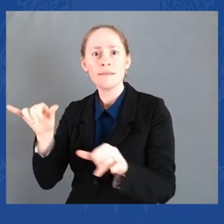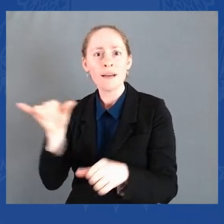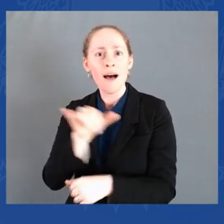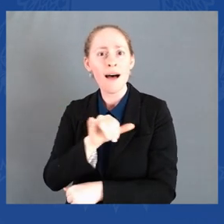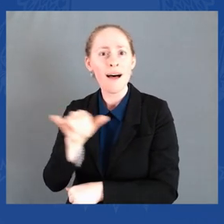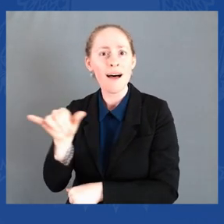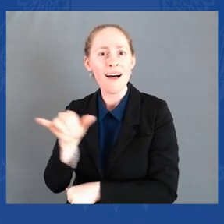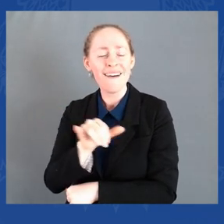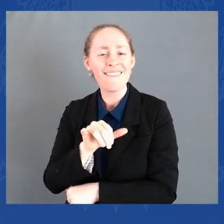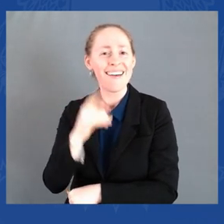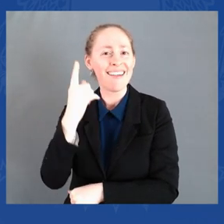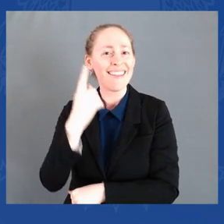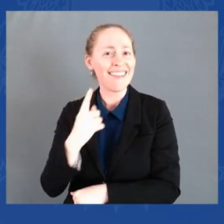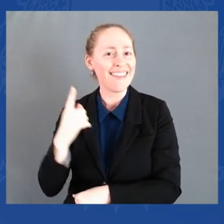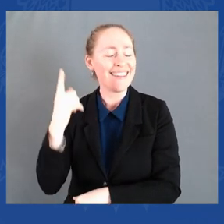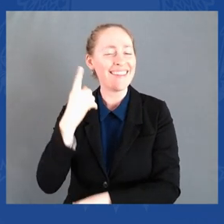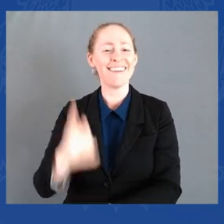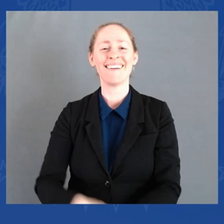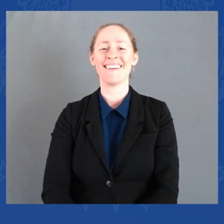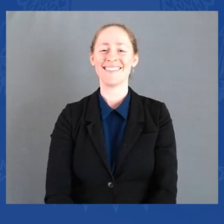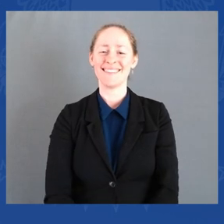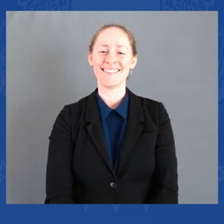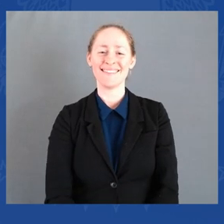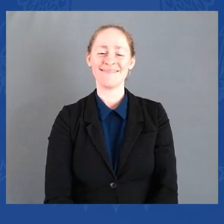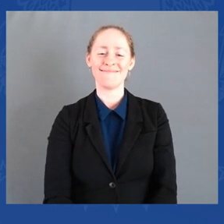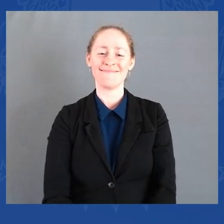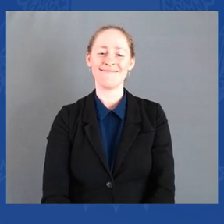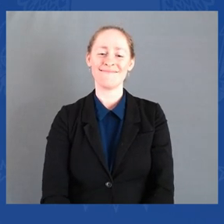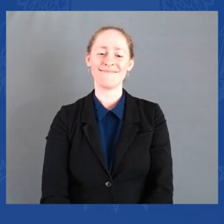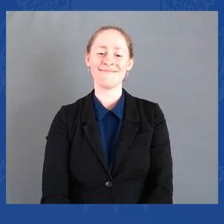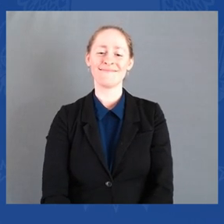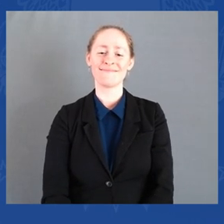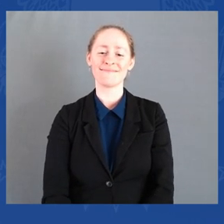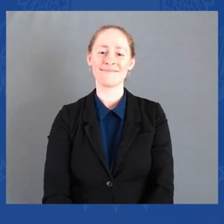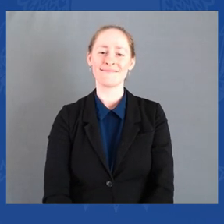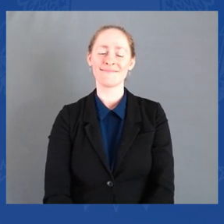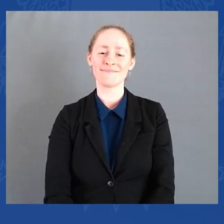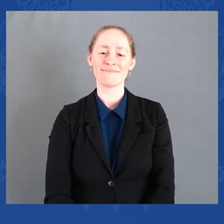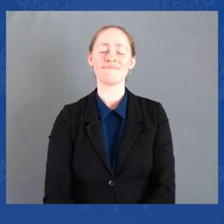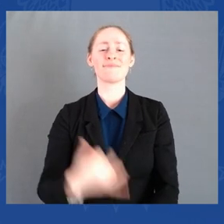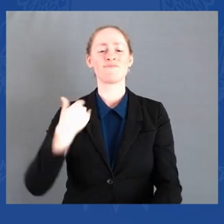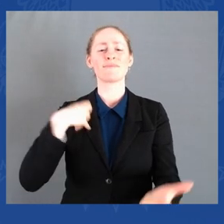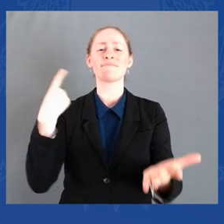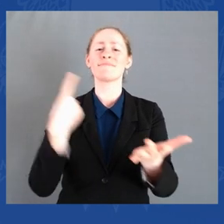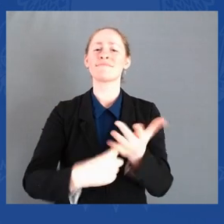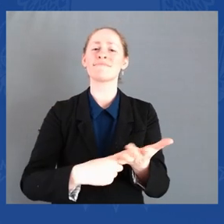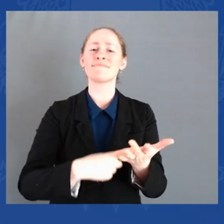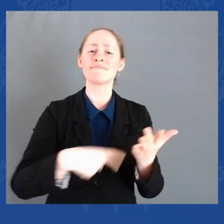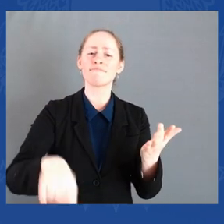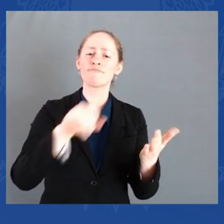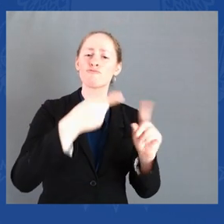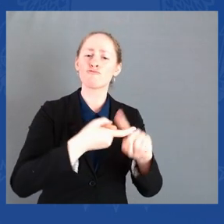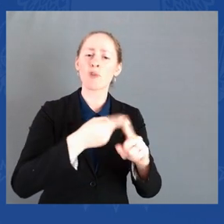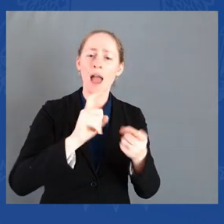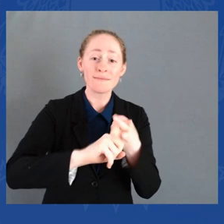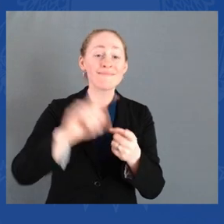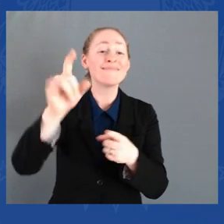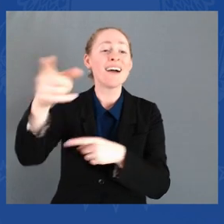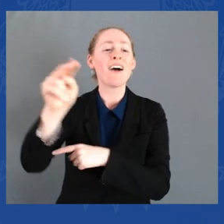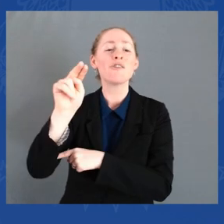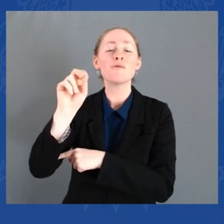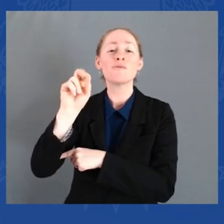Mineta, whom Kamala just spoke about, was one of my close friends for real. As you all know, Norm was born in